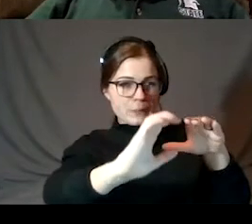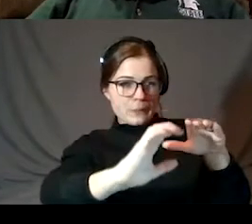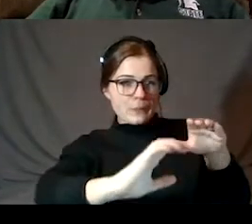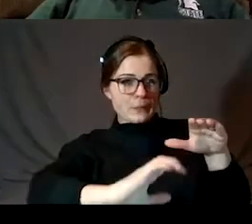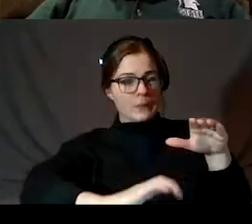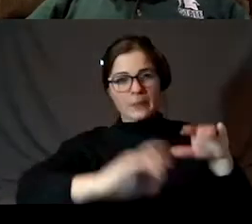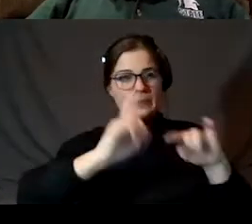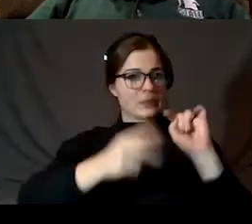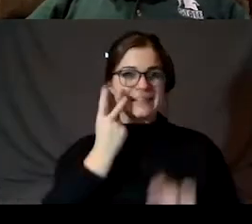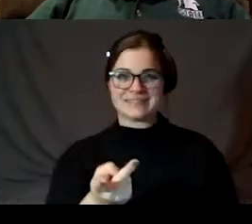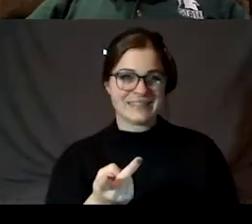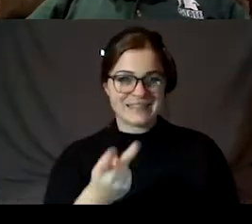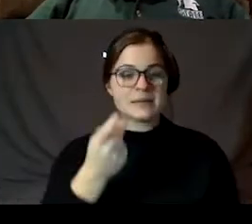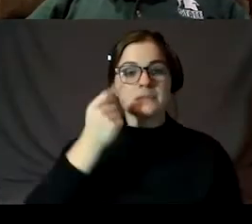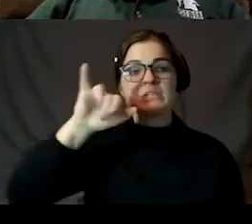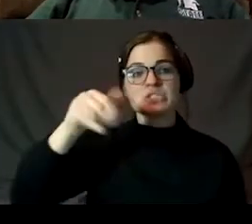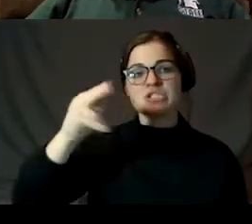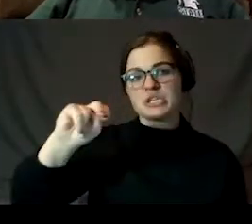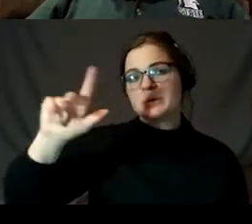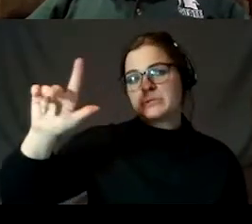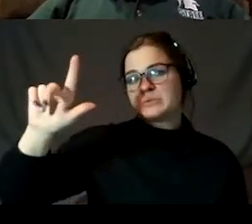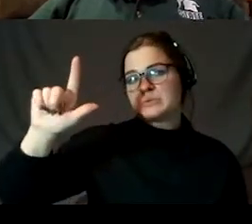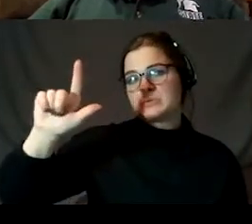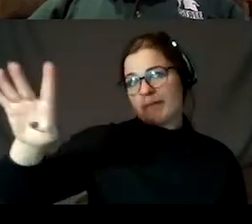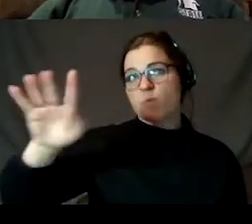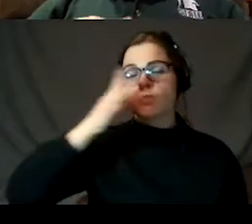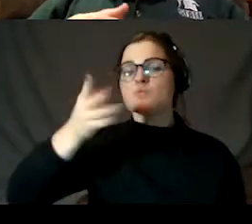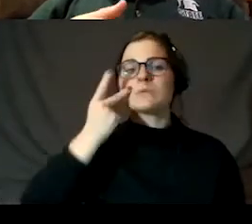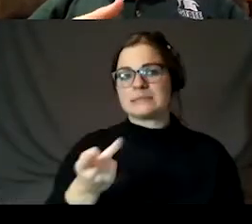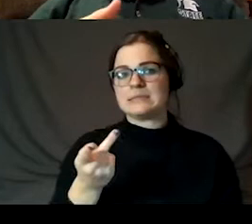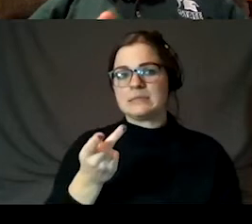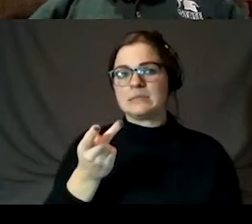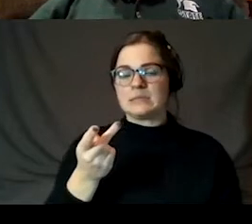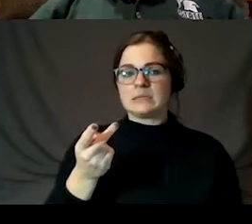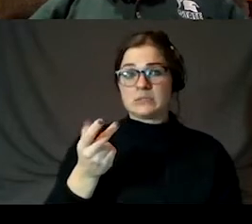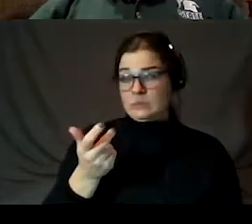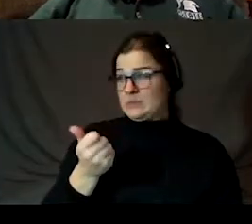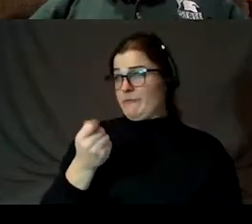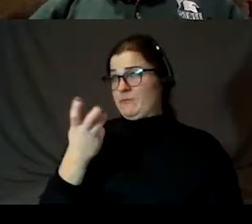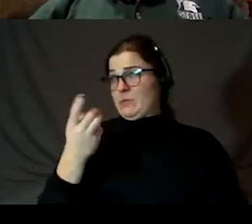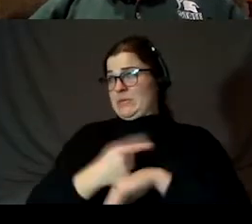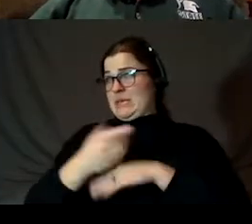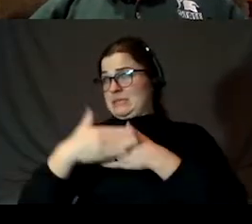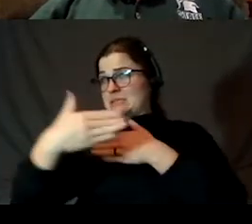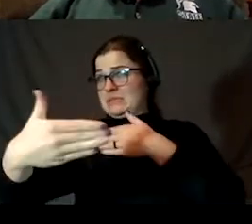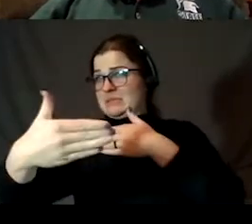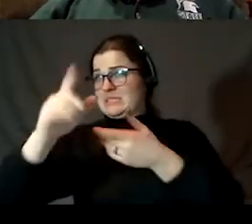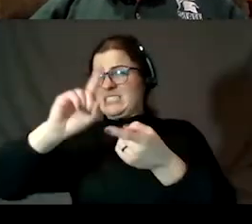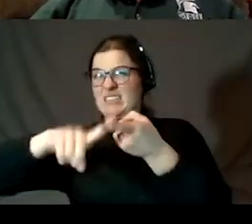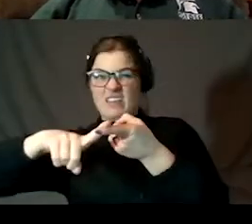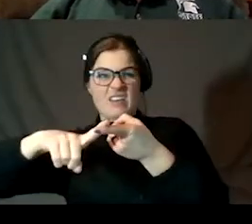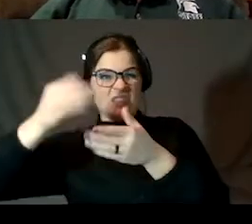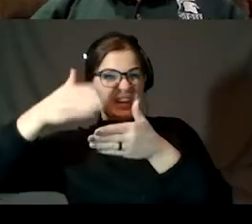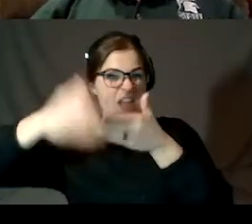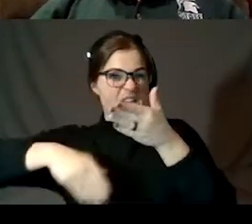But January 24th is going to be the furthest out. So any time from a few days from now until the month is over